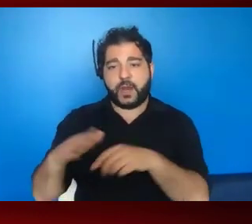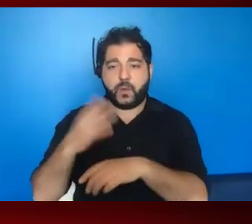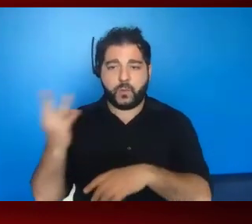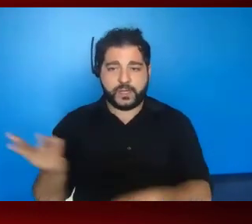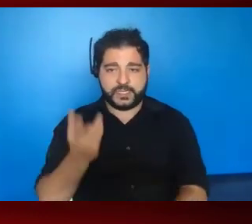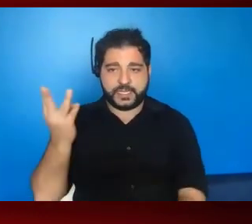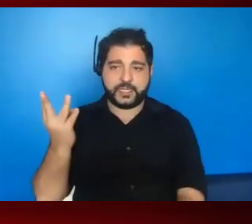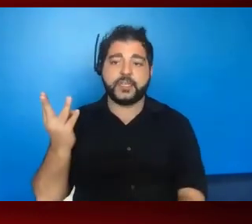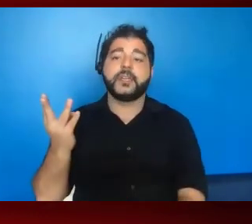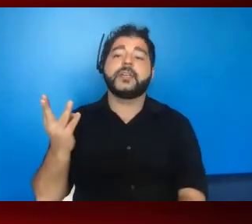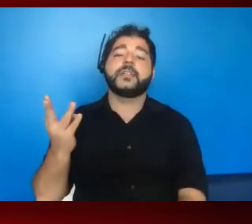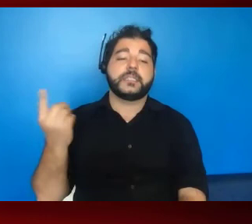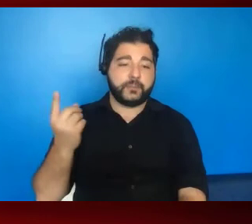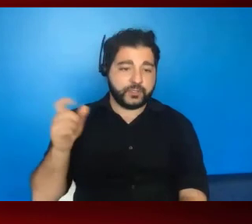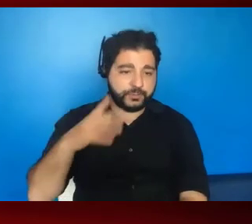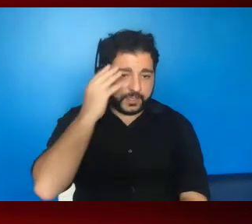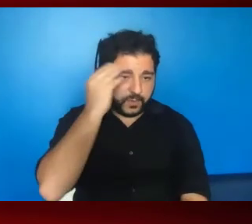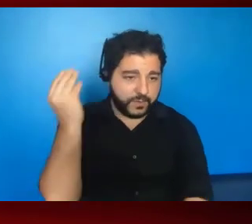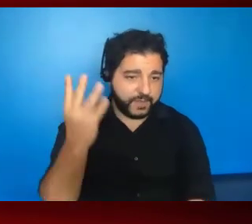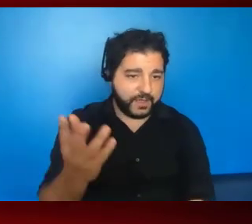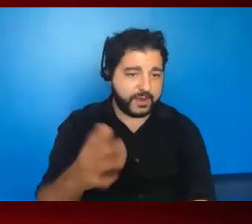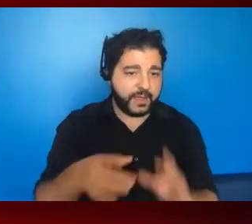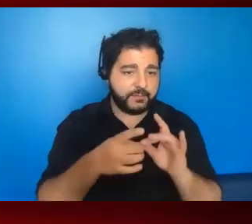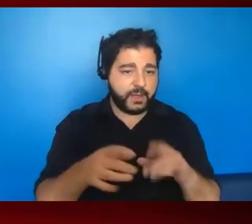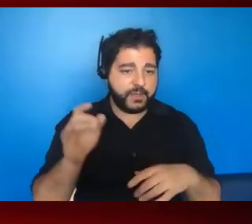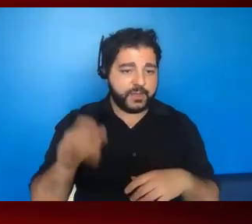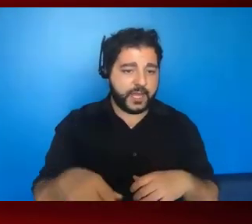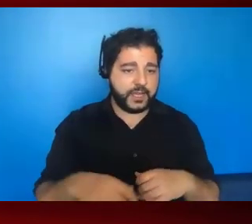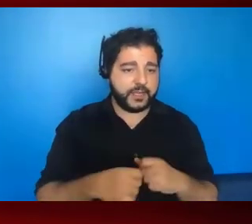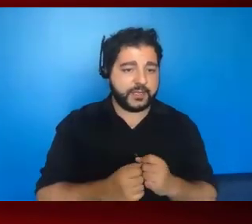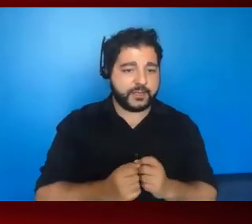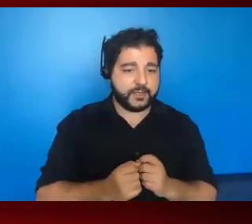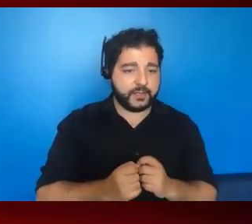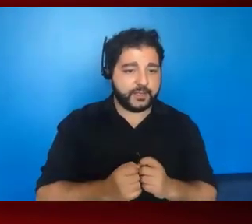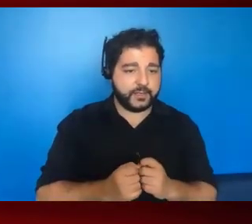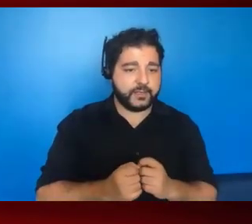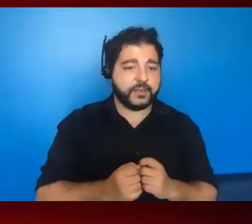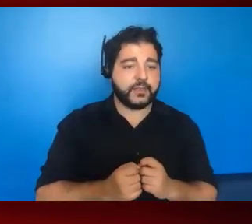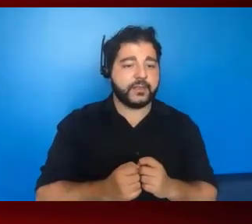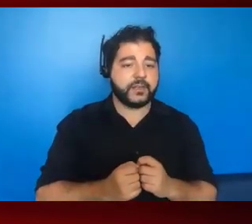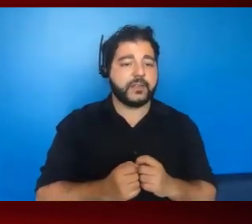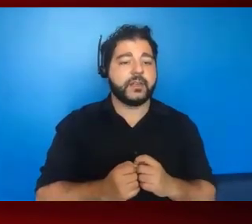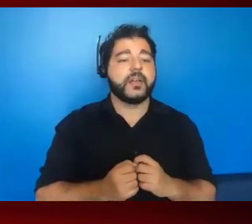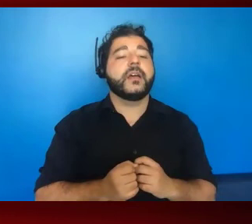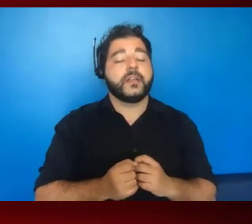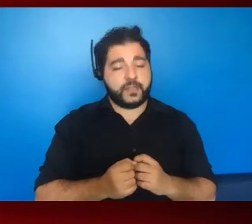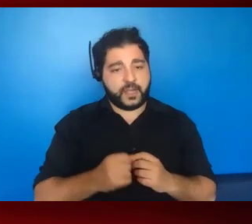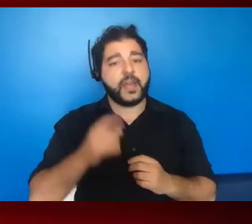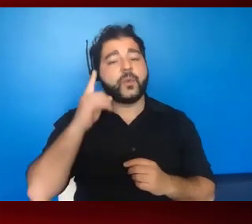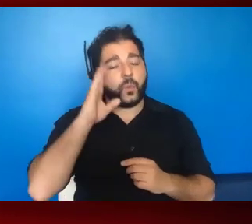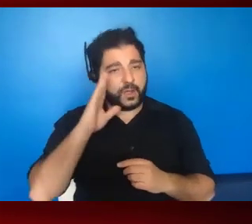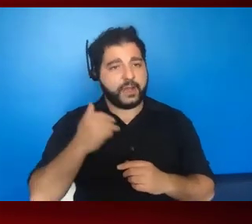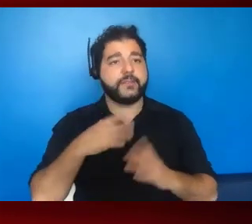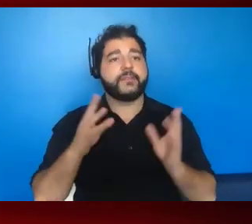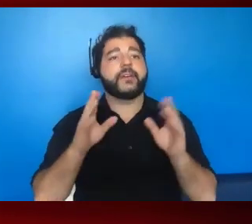And, um, you, somebody should be notified about that. Um, be in touch with you. If you attend the meeting tonight, you'll probably get an alert